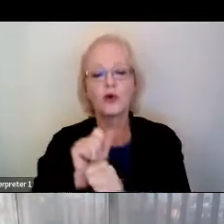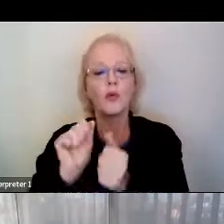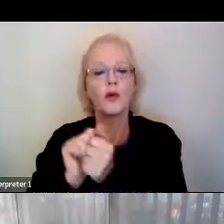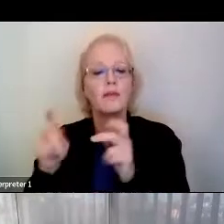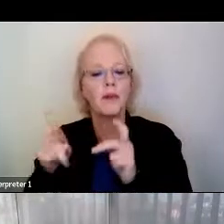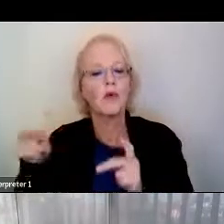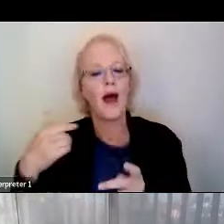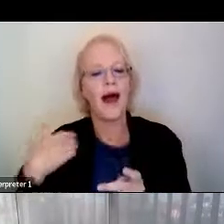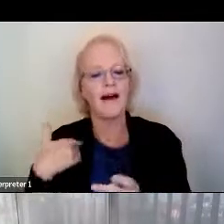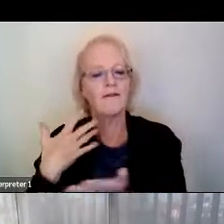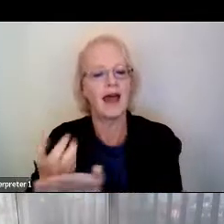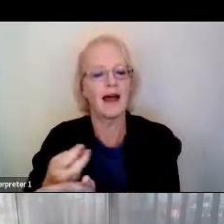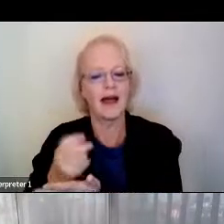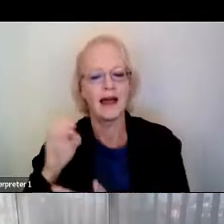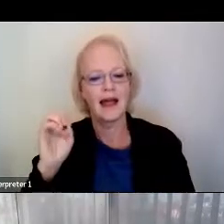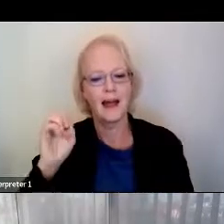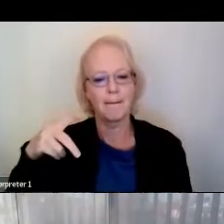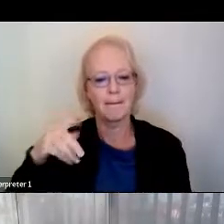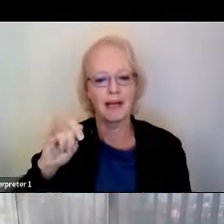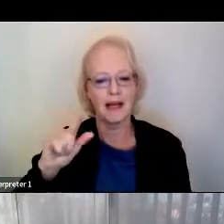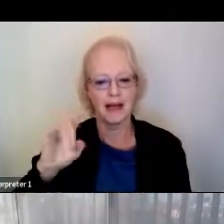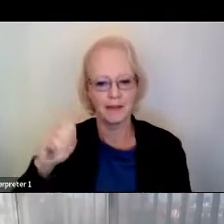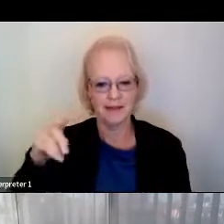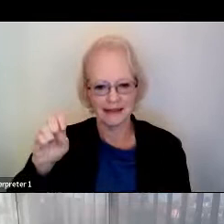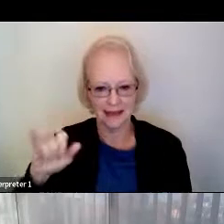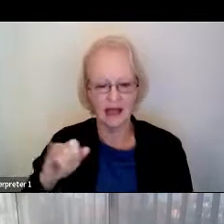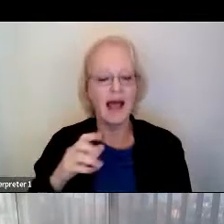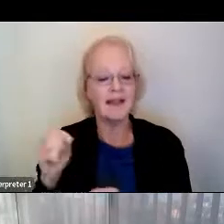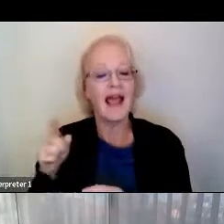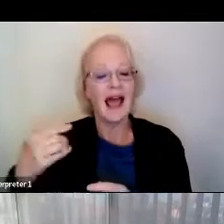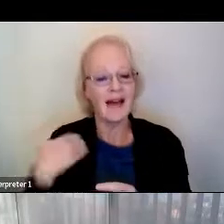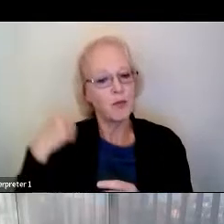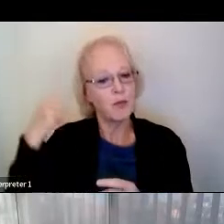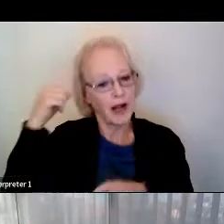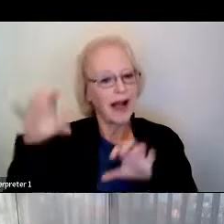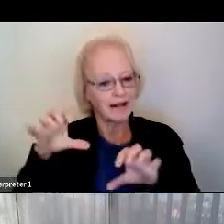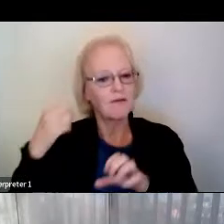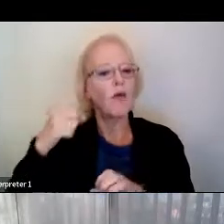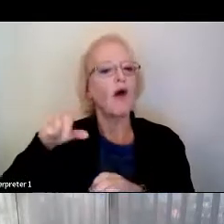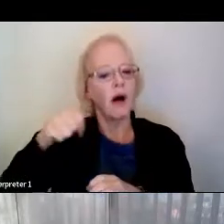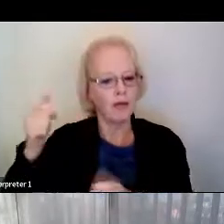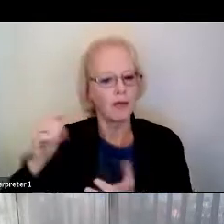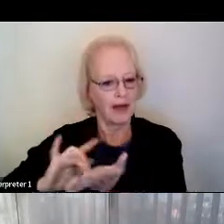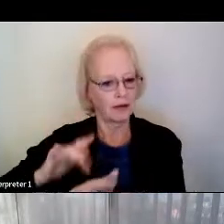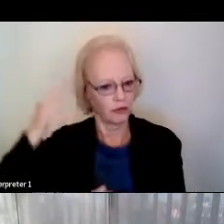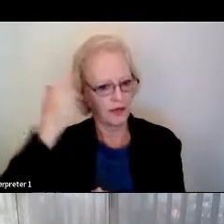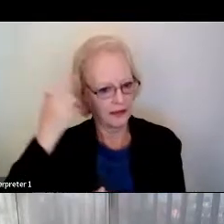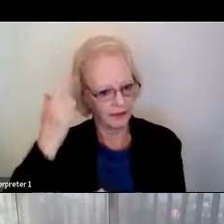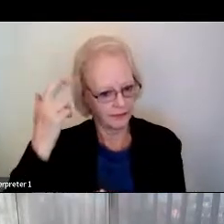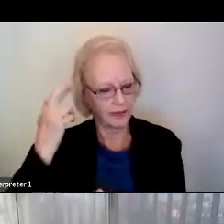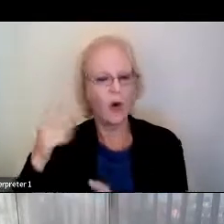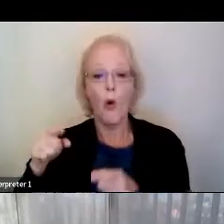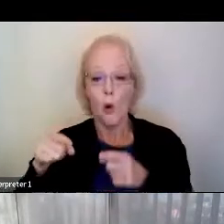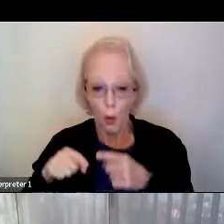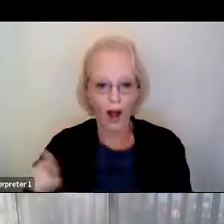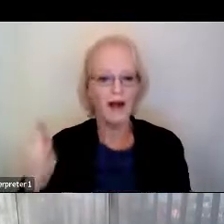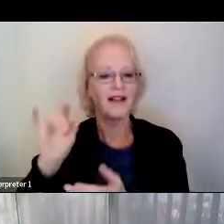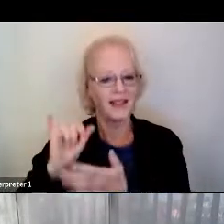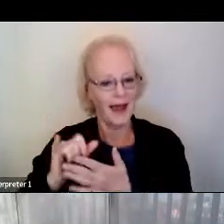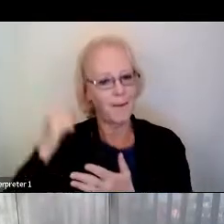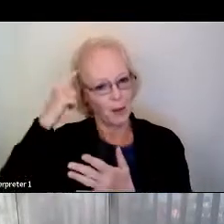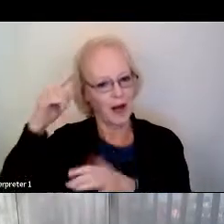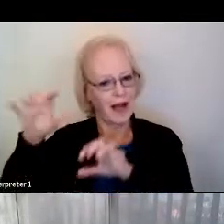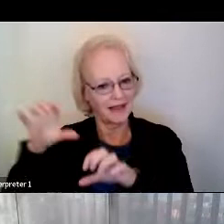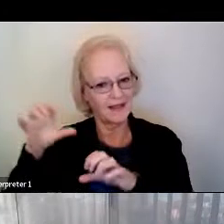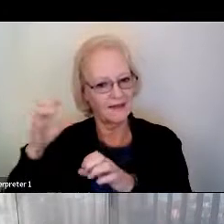the hospital and have their brain activity recorded for other medical purposes. So while they're doing that, we can